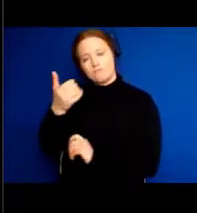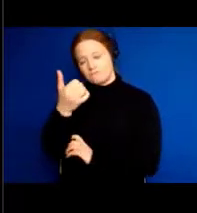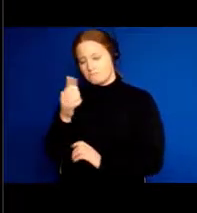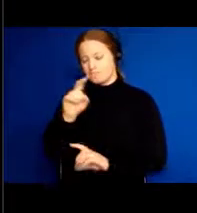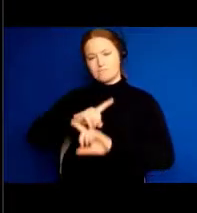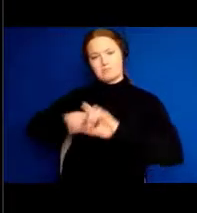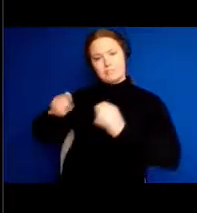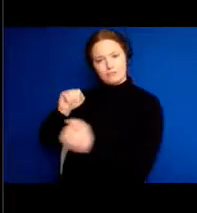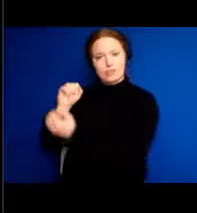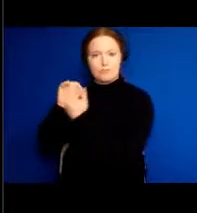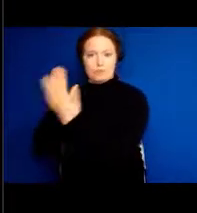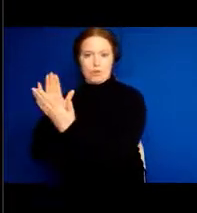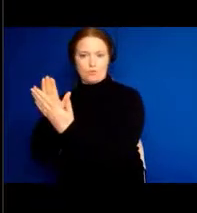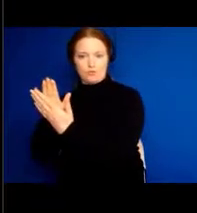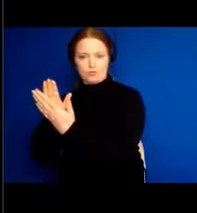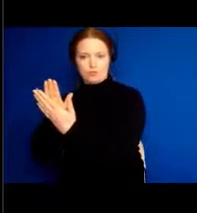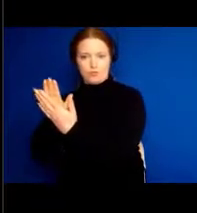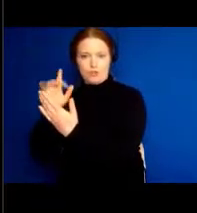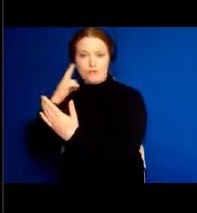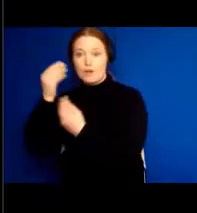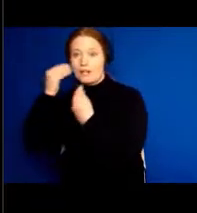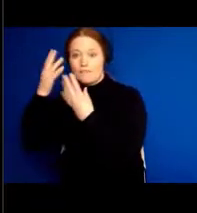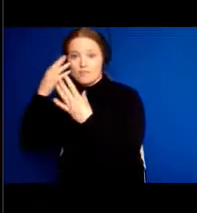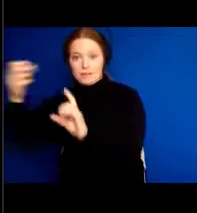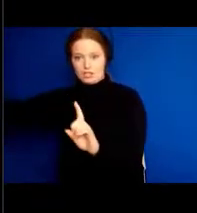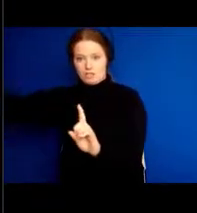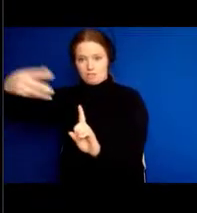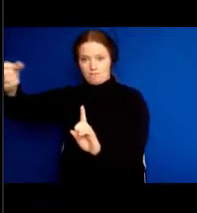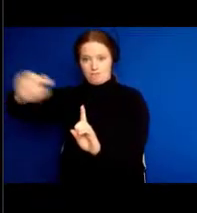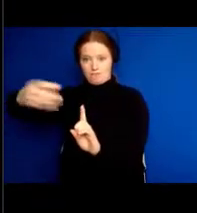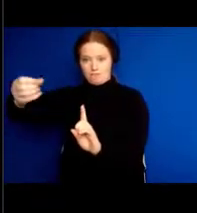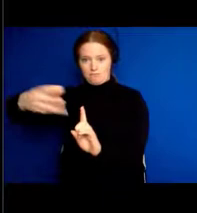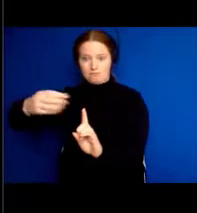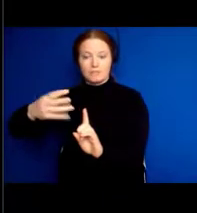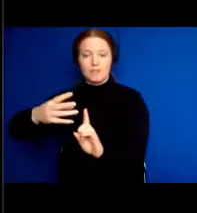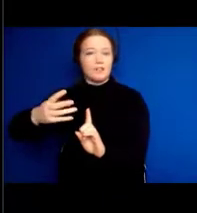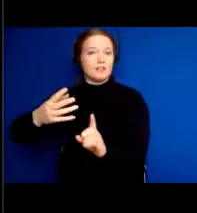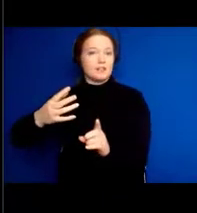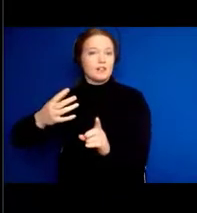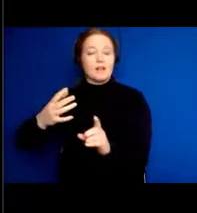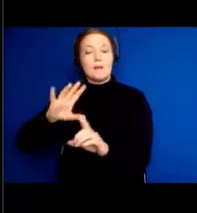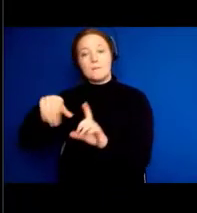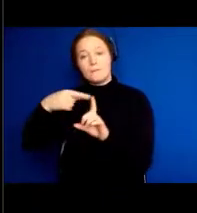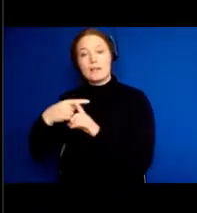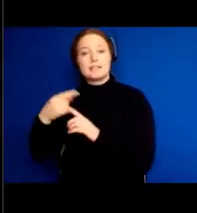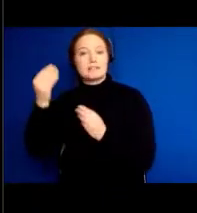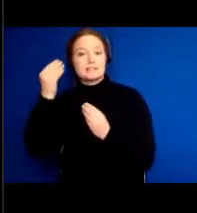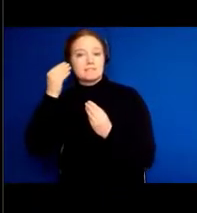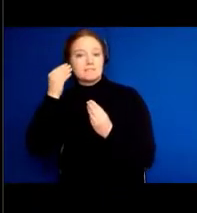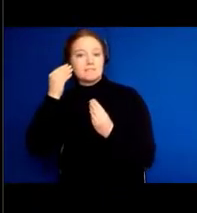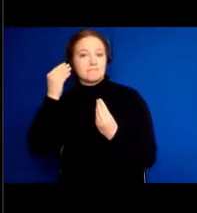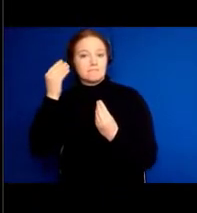getting auditory information and getting auditory exercise. Next slide.